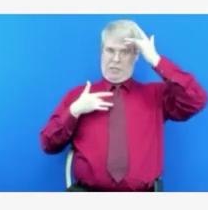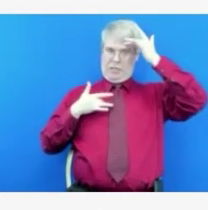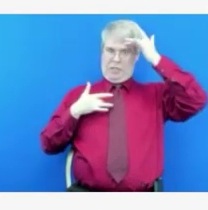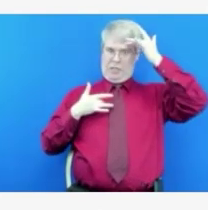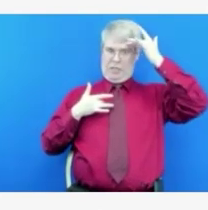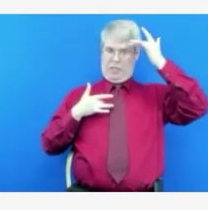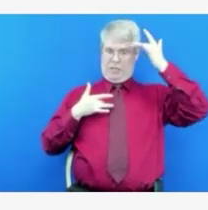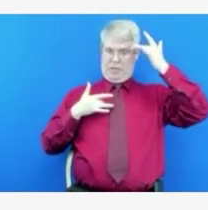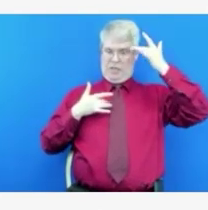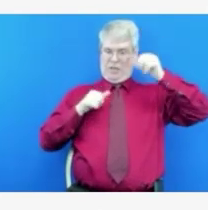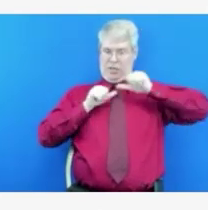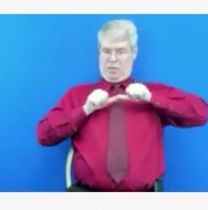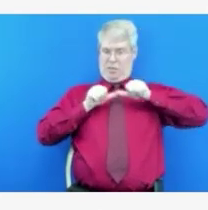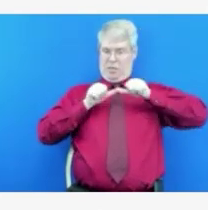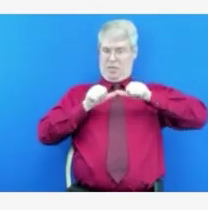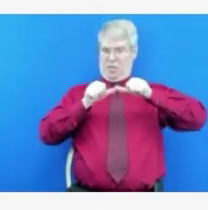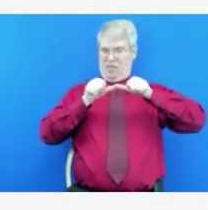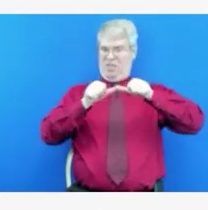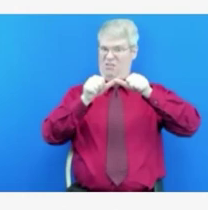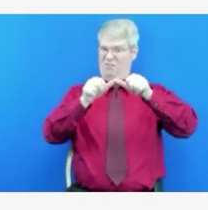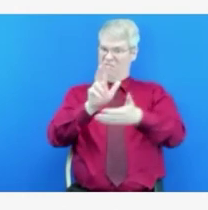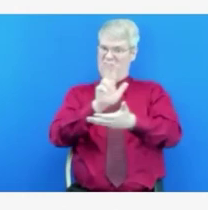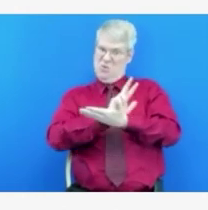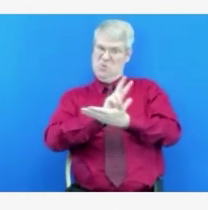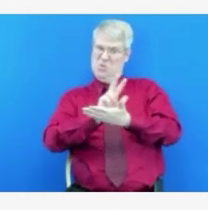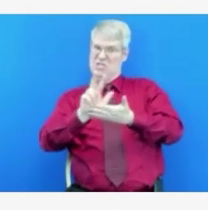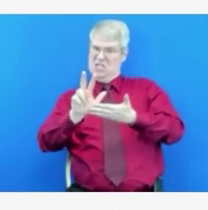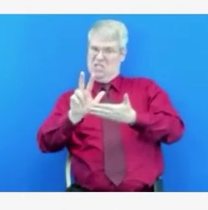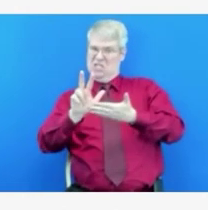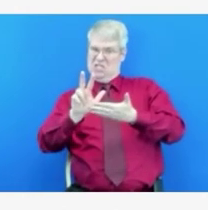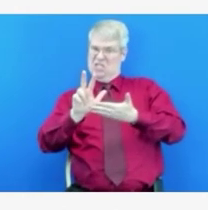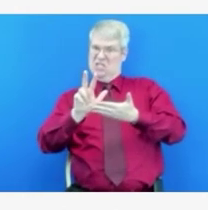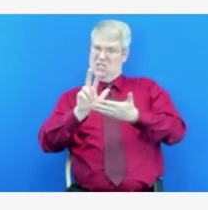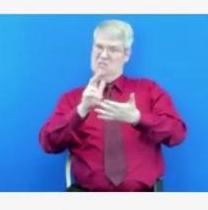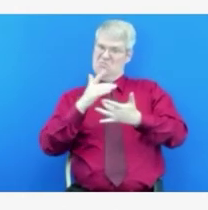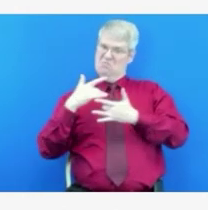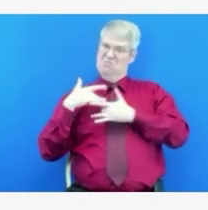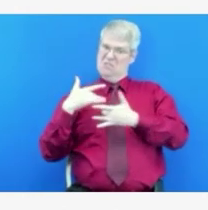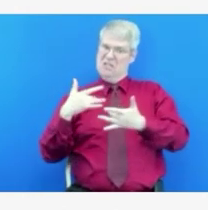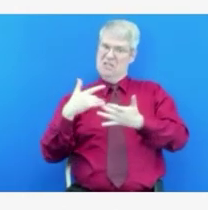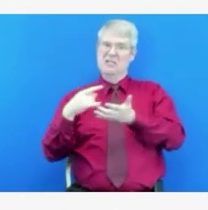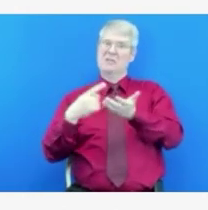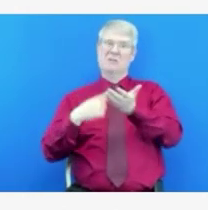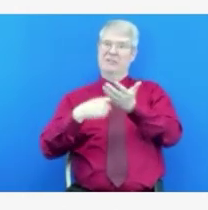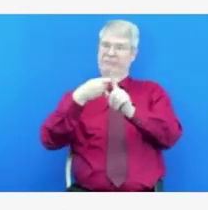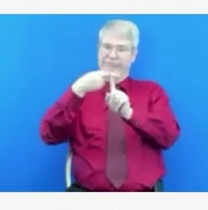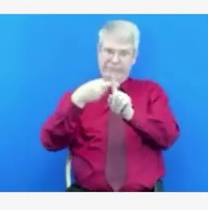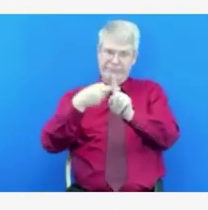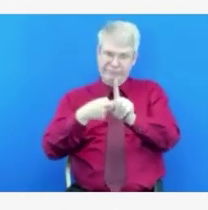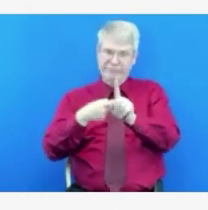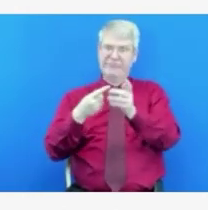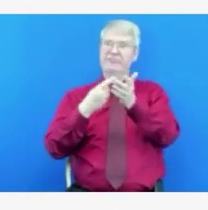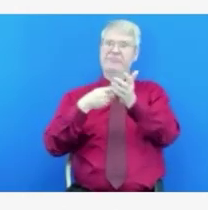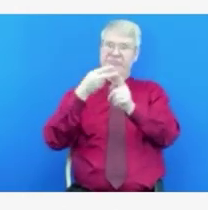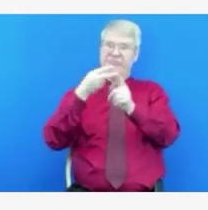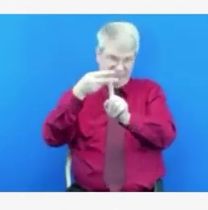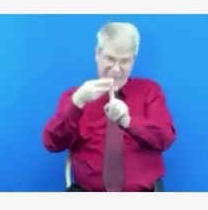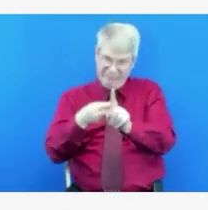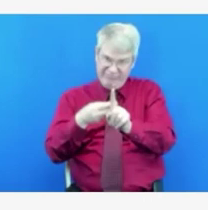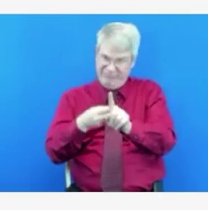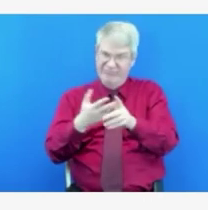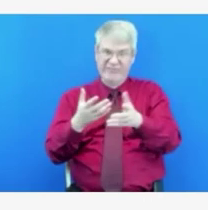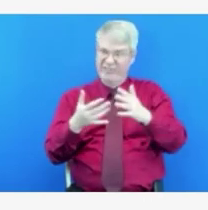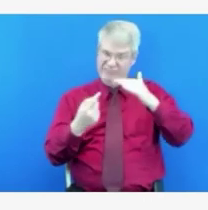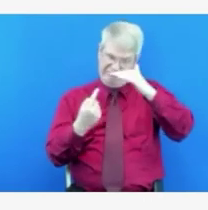measured in months. And so they have an incredibly long length of stay. And then you have the other patients who recover